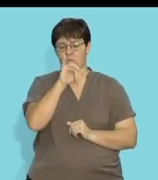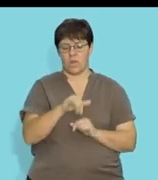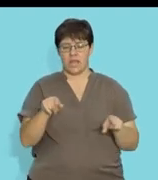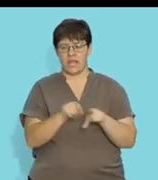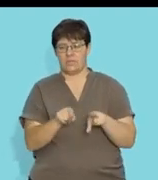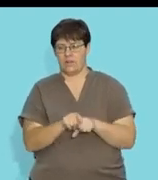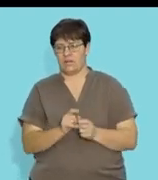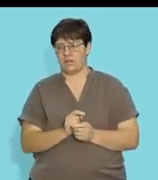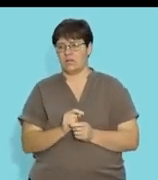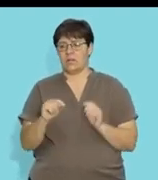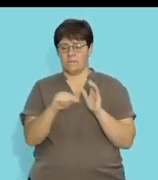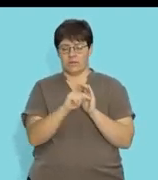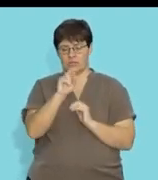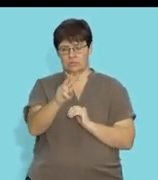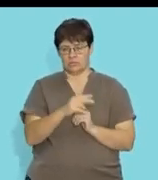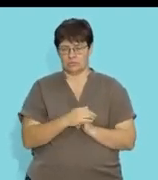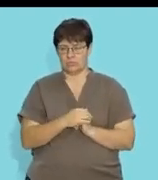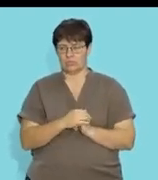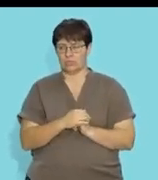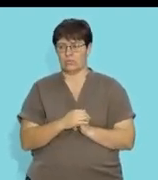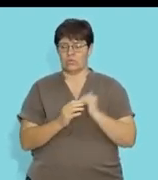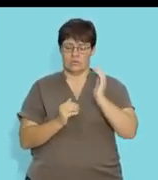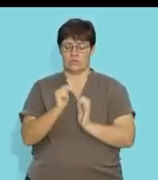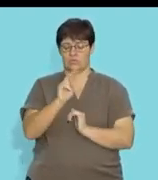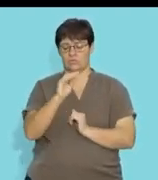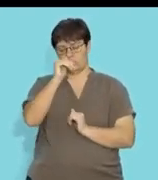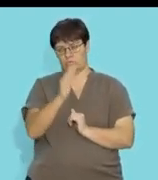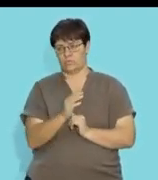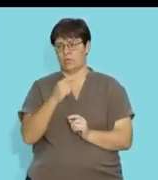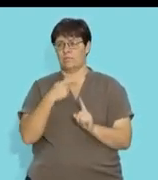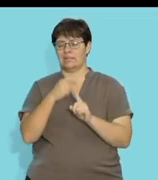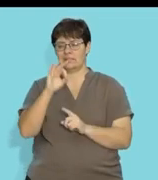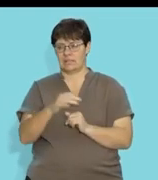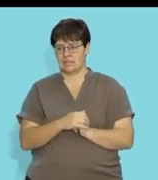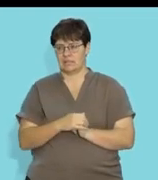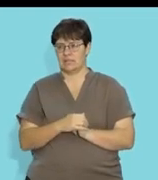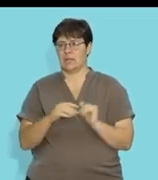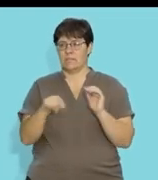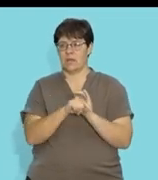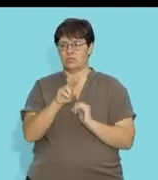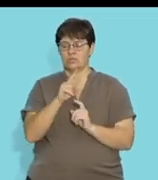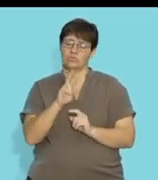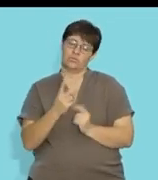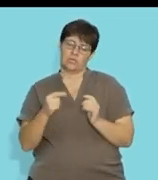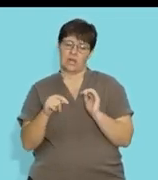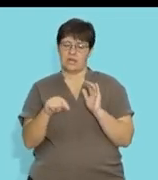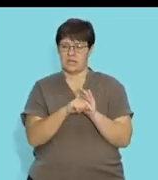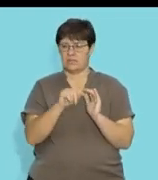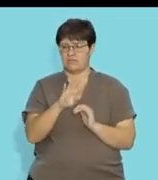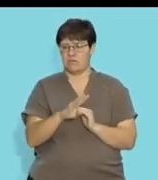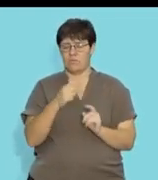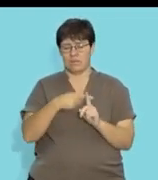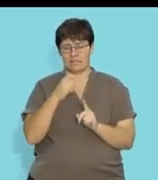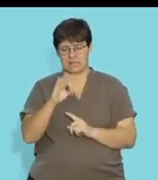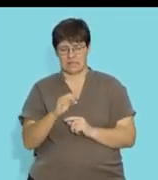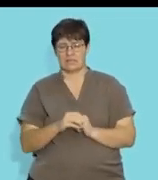It will be y is equals to minus 2 into 2 plus 3. So minus 2 by 2 is